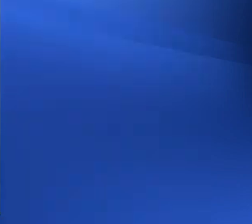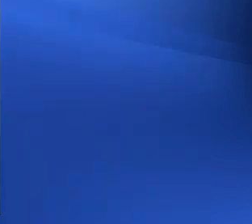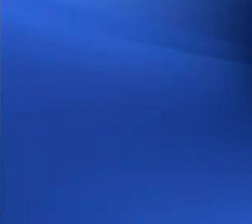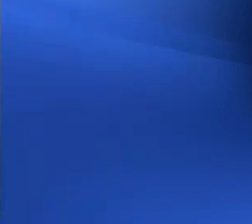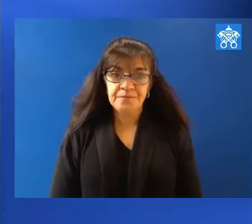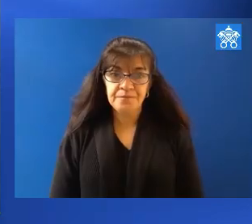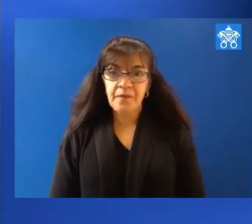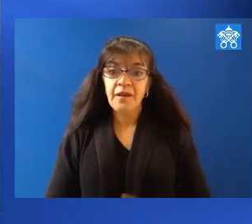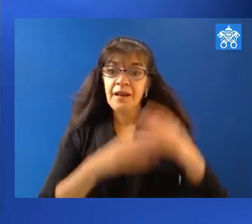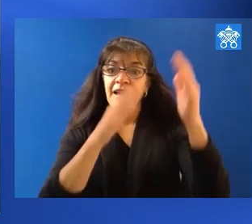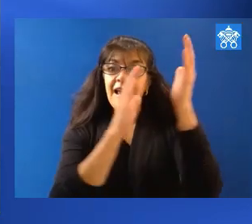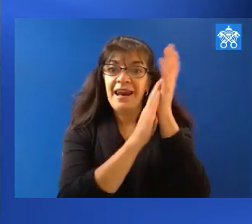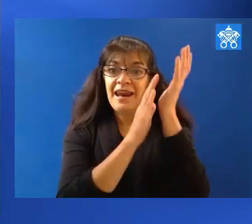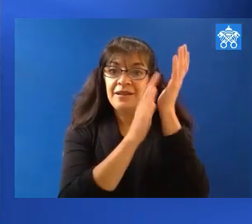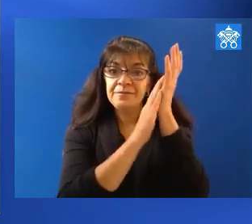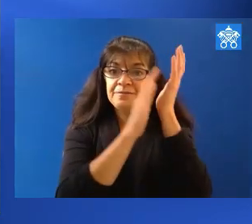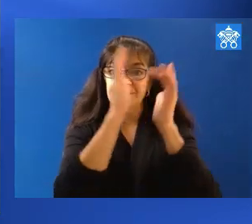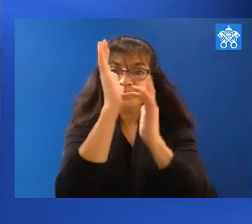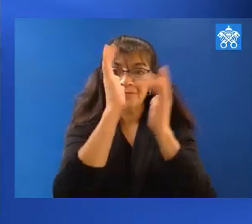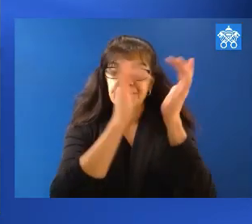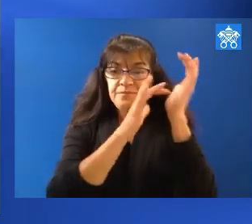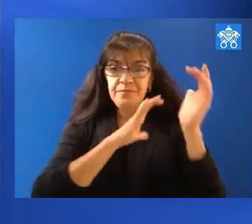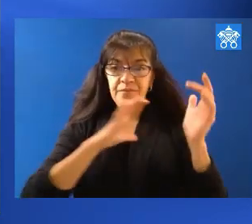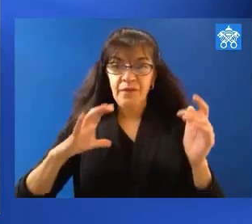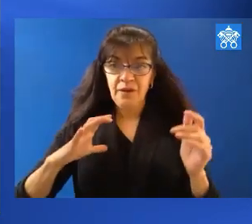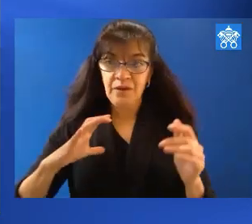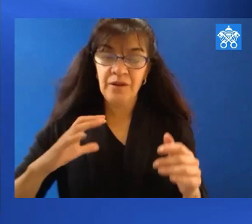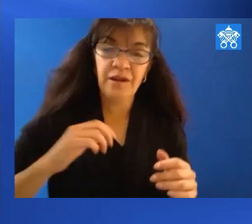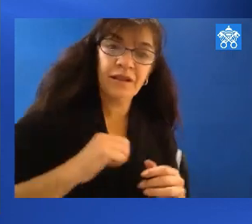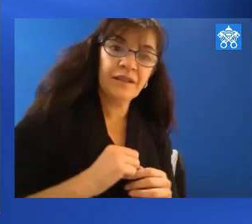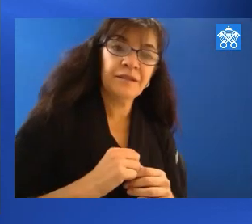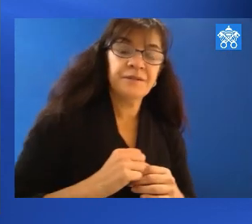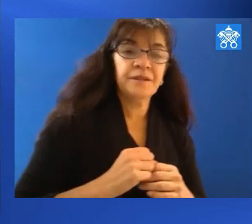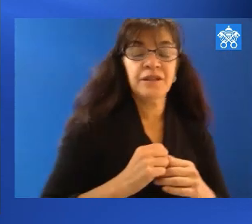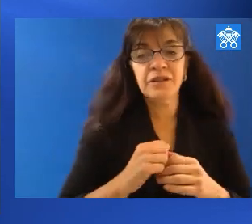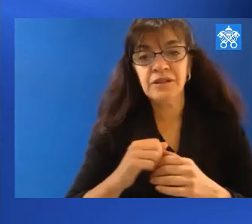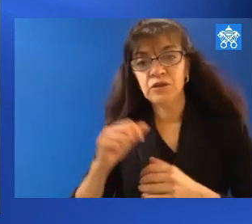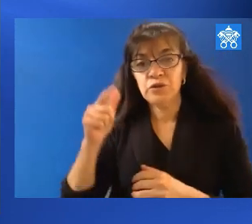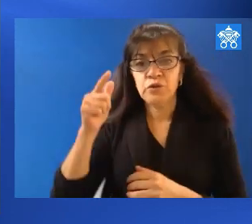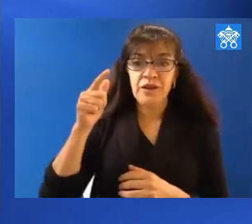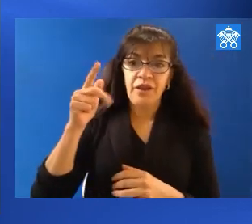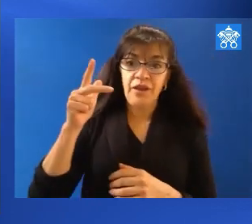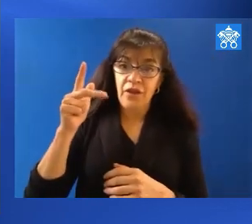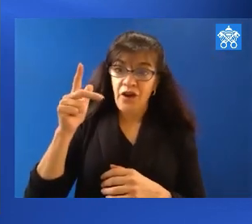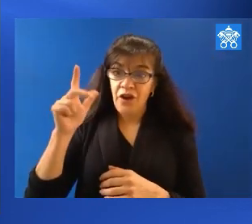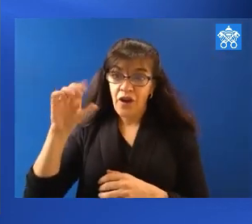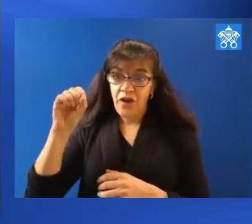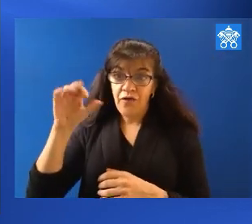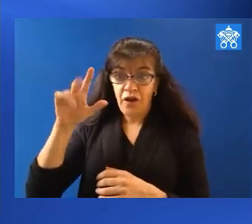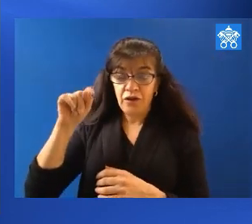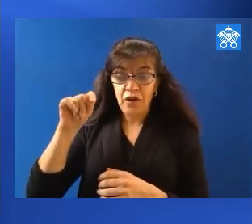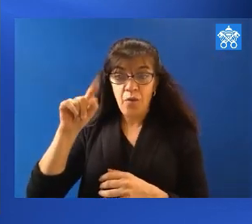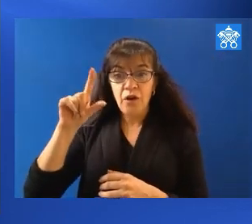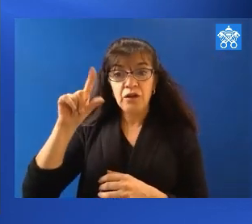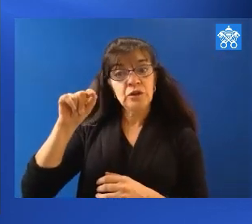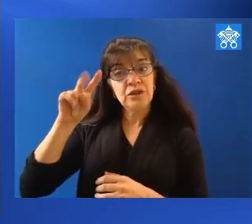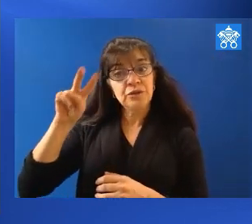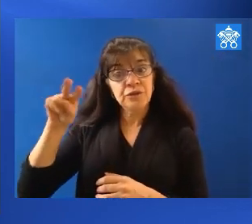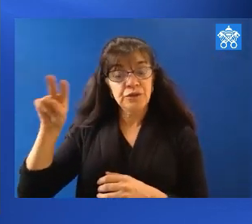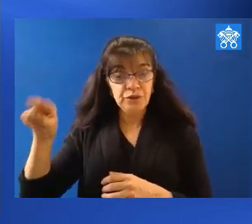Laude to Jesus Christus. Praise be Jesus Christ. It is the 23rd of October 2022.